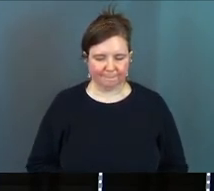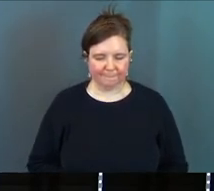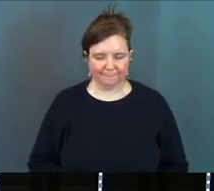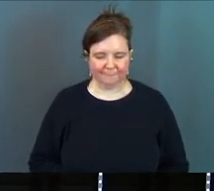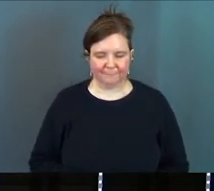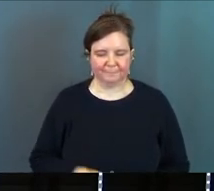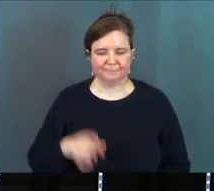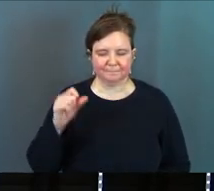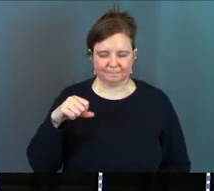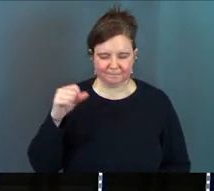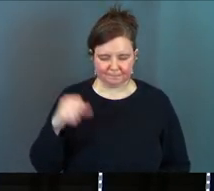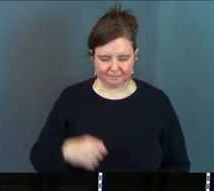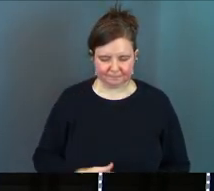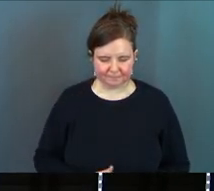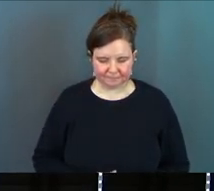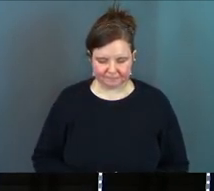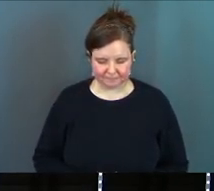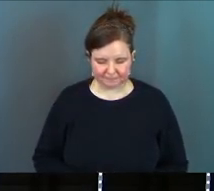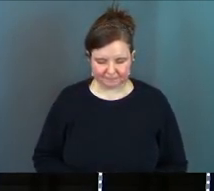yeah